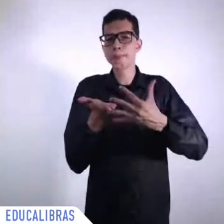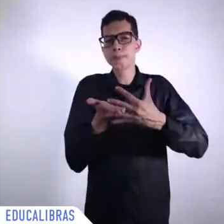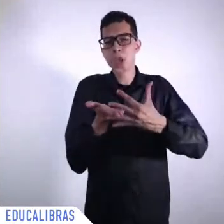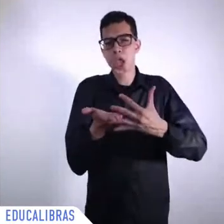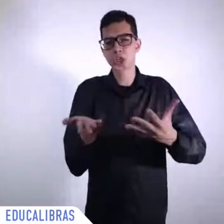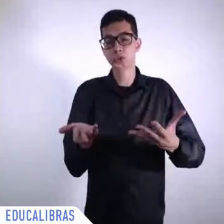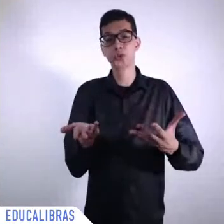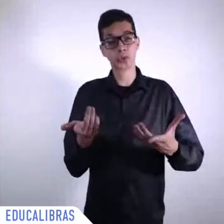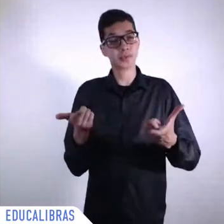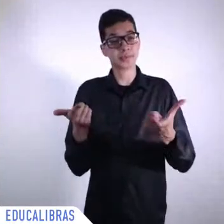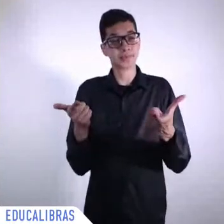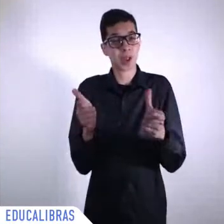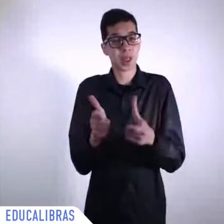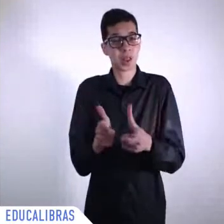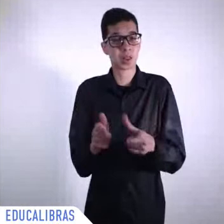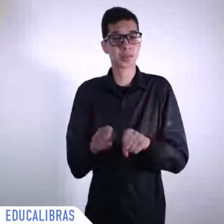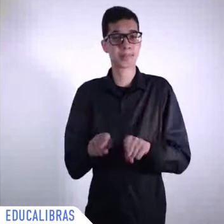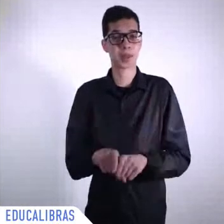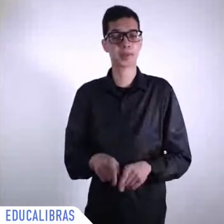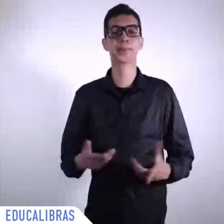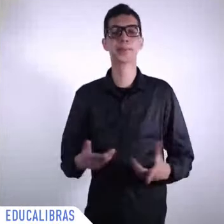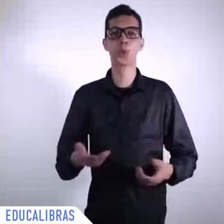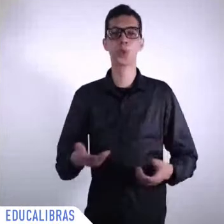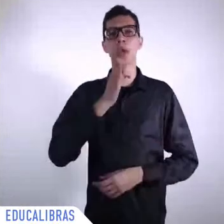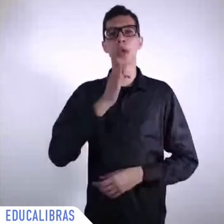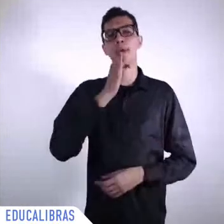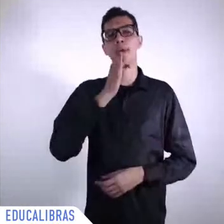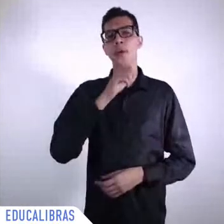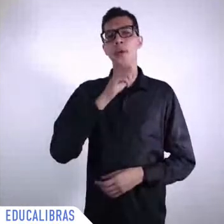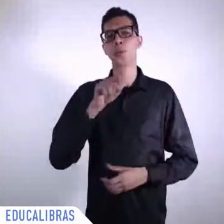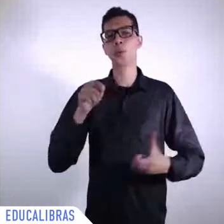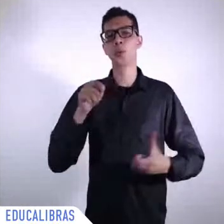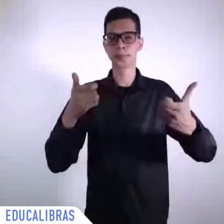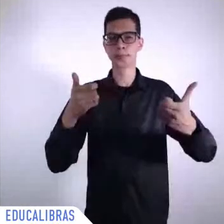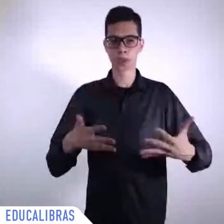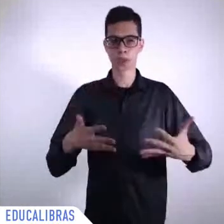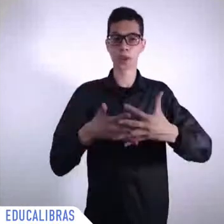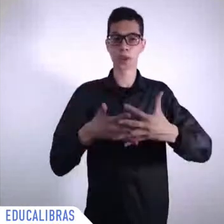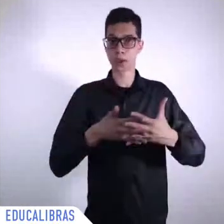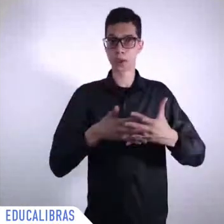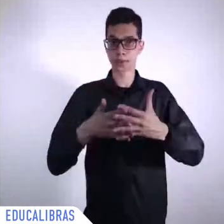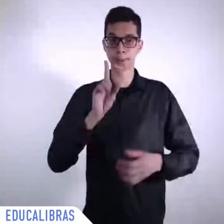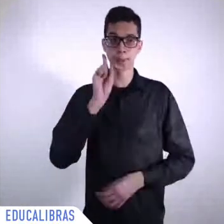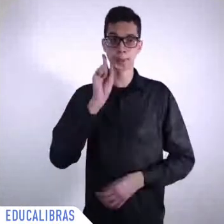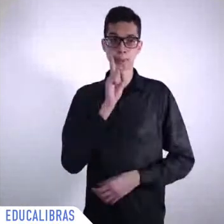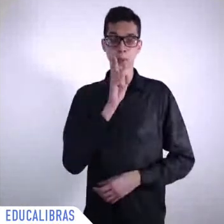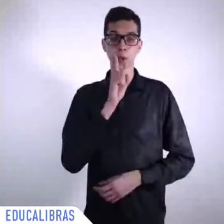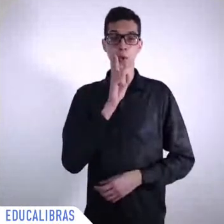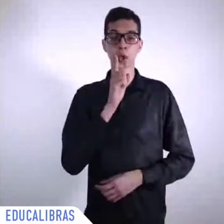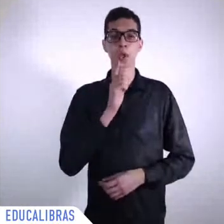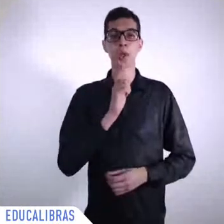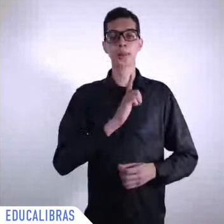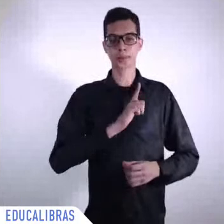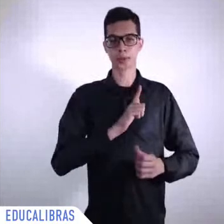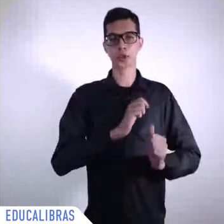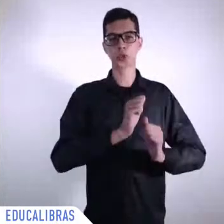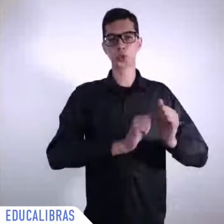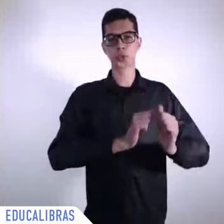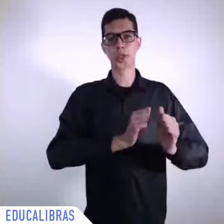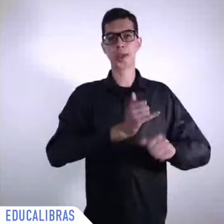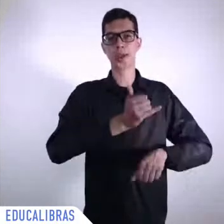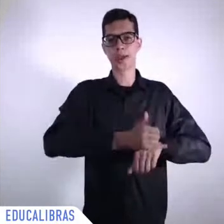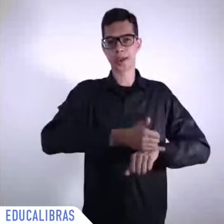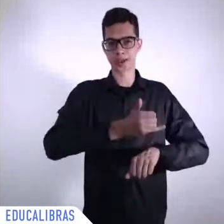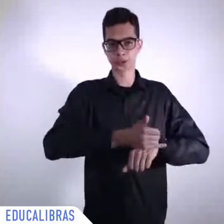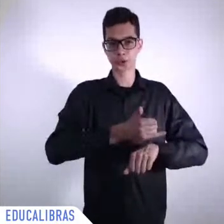okay you protect the steel industry and a few workers in the steel industry but all the other companies